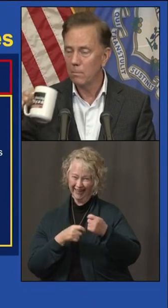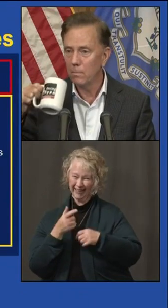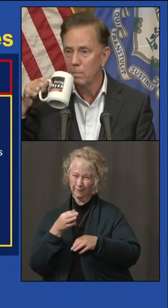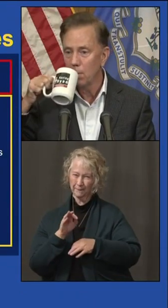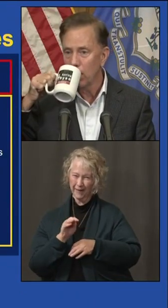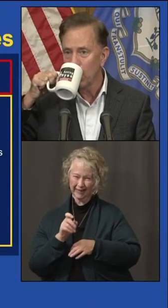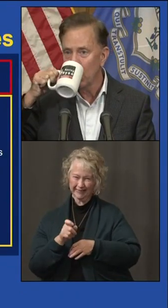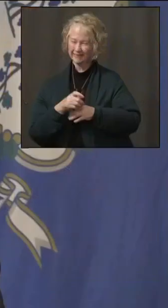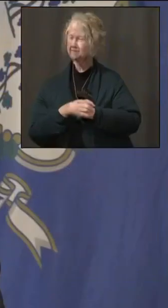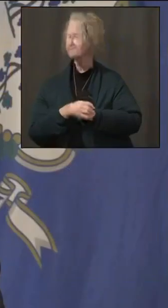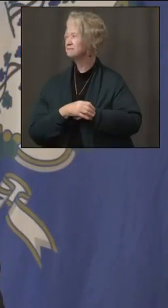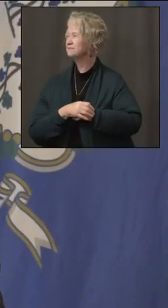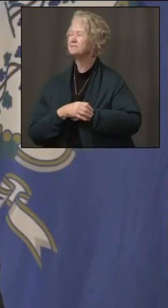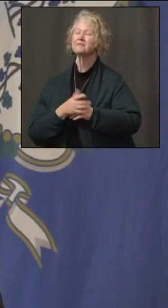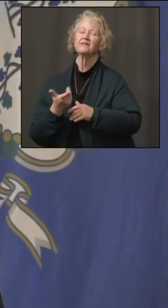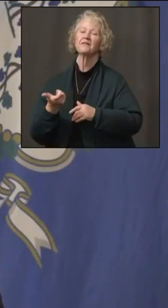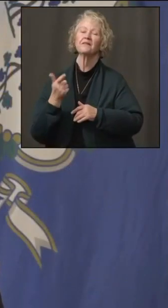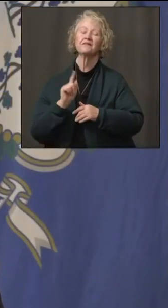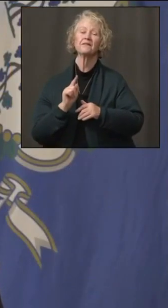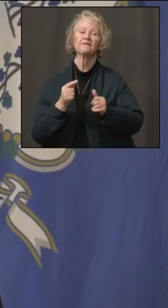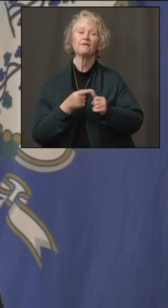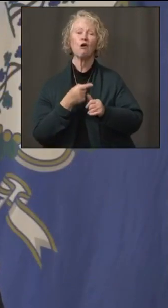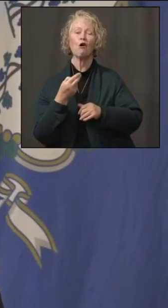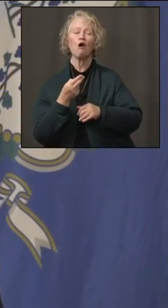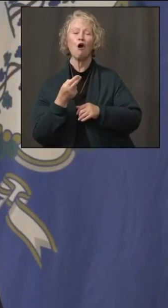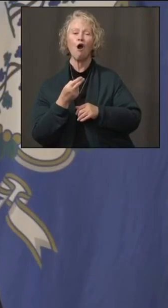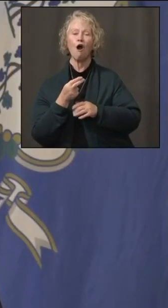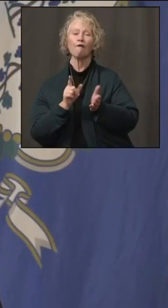All right, thank you. We'll start with the Hartford Courant.